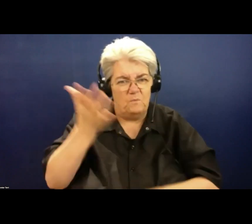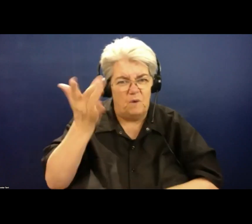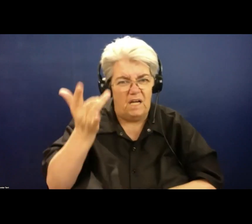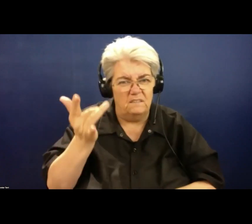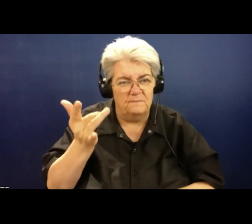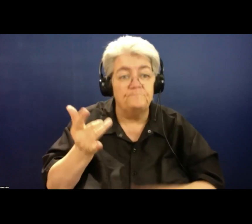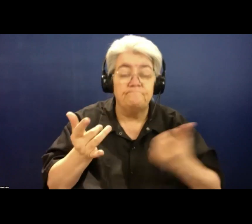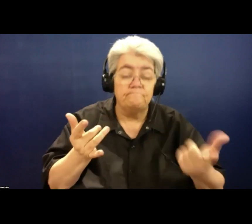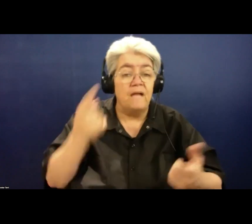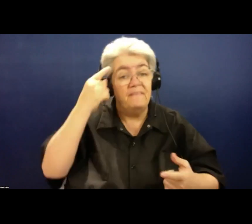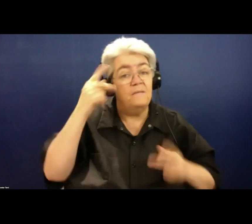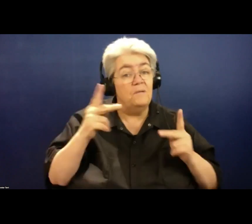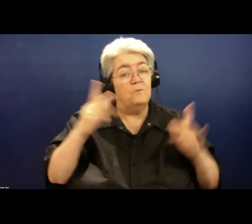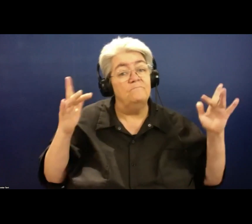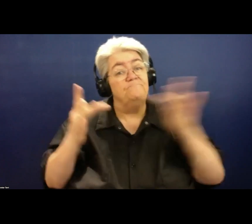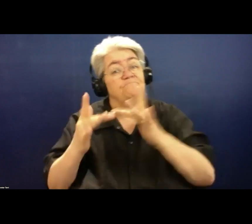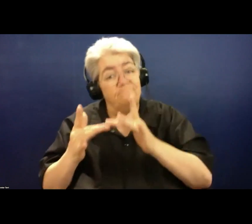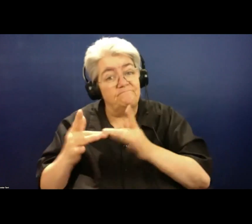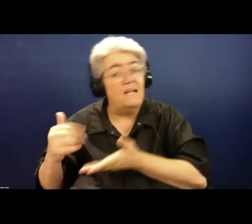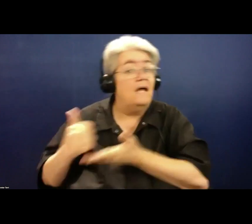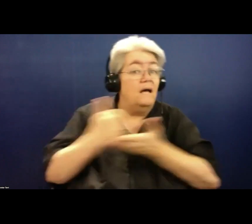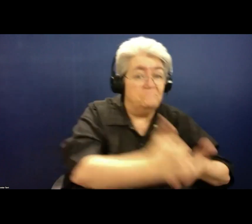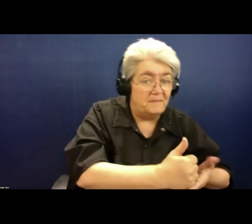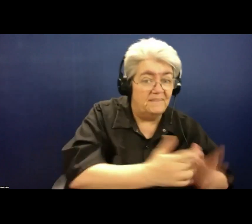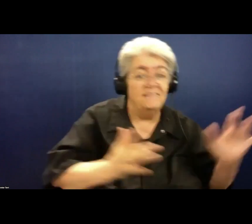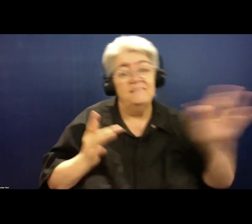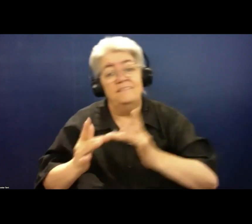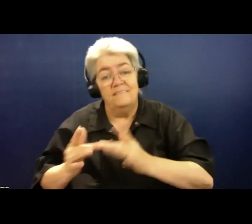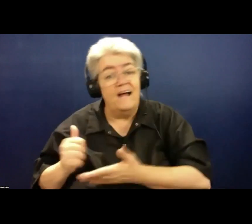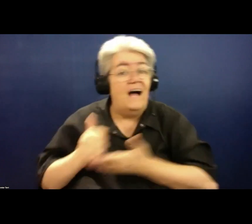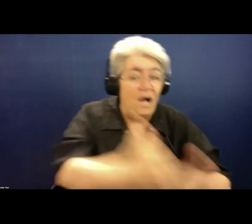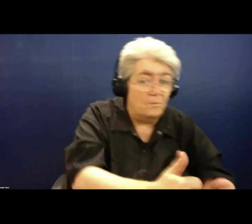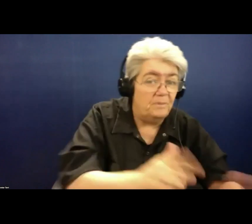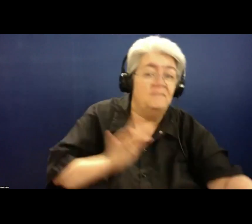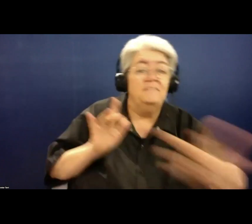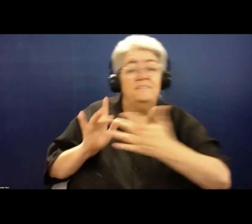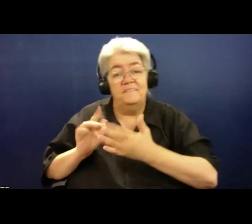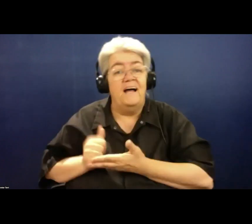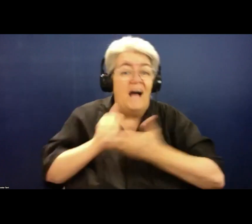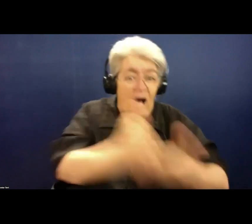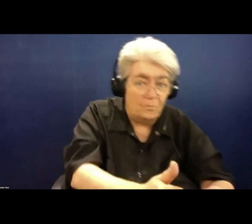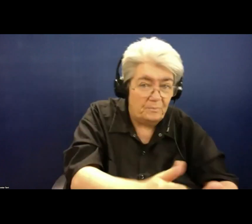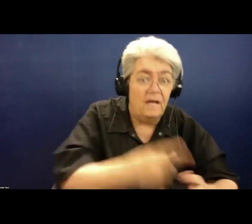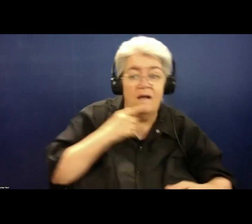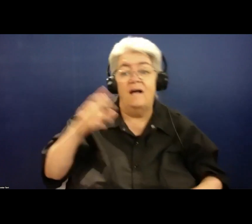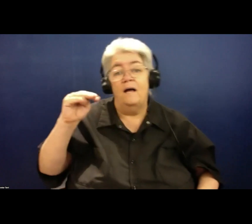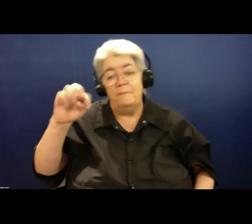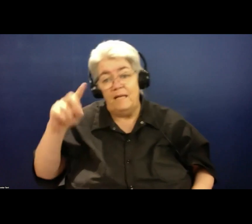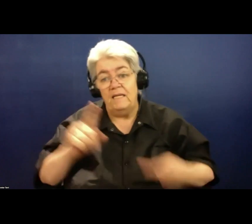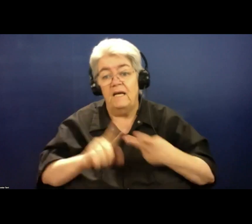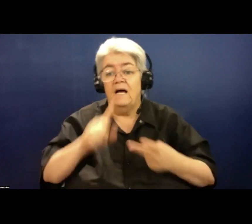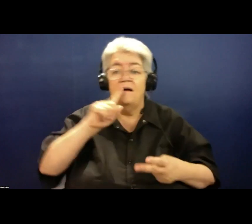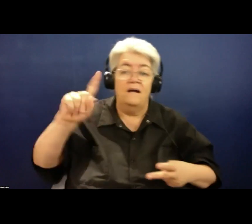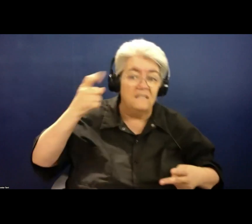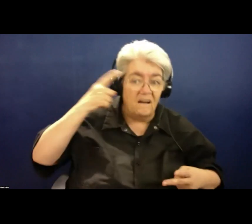this message of people reaching out and getting help was legitimised by government, by the media, by the woman and